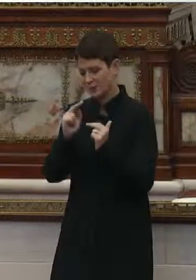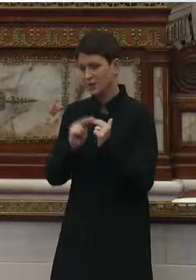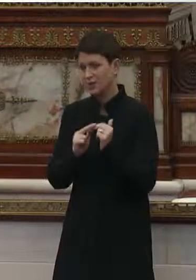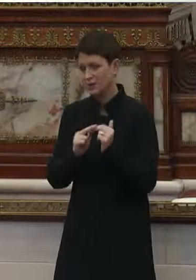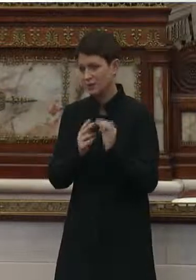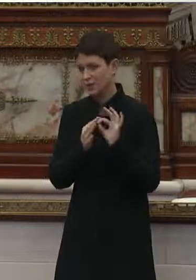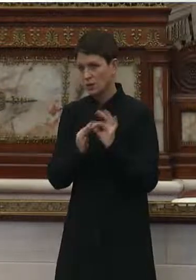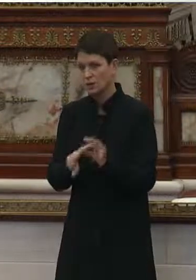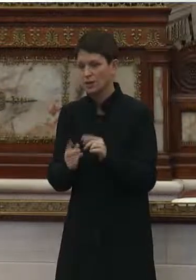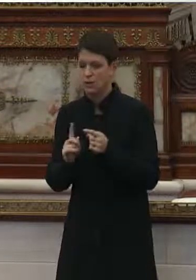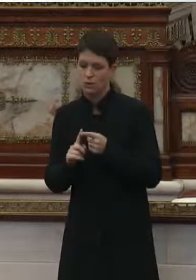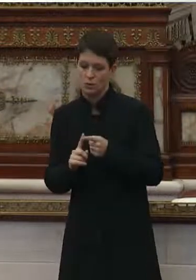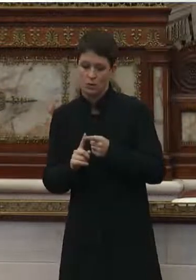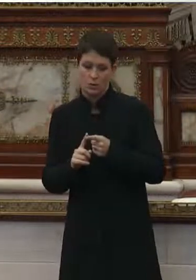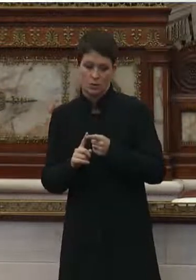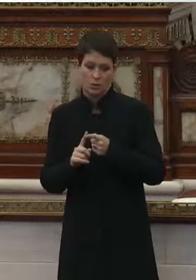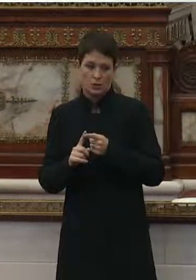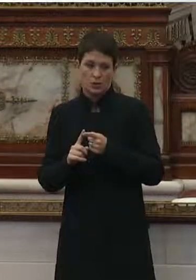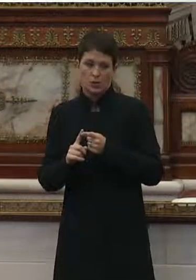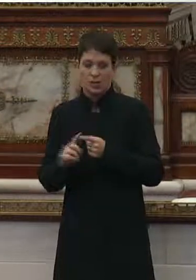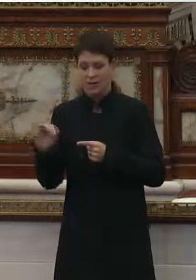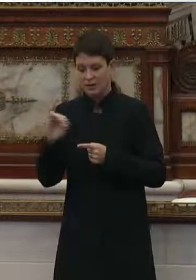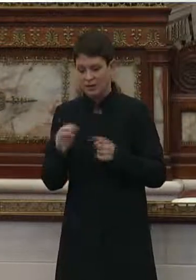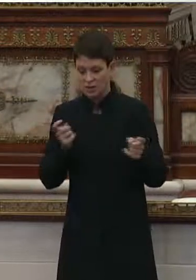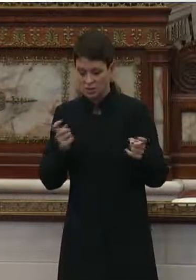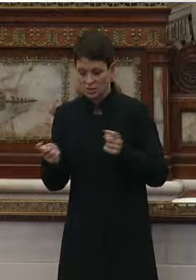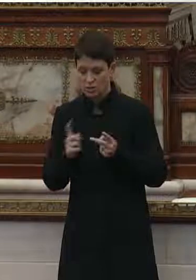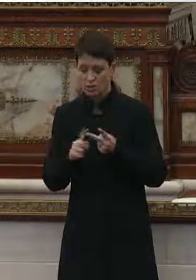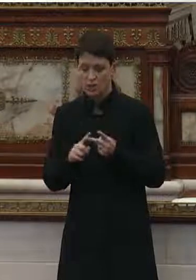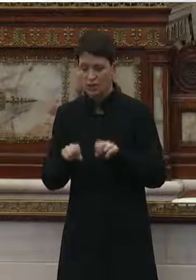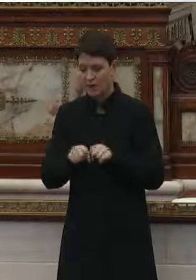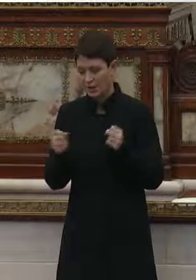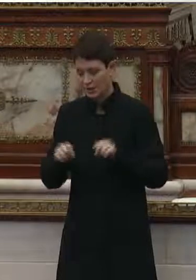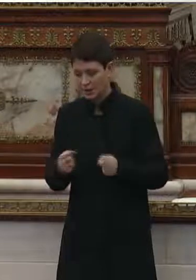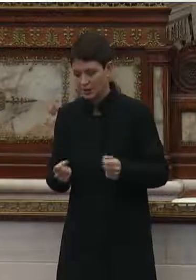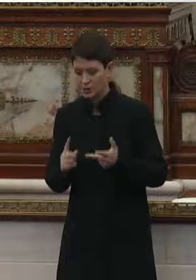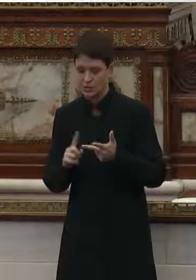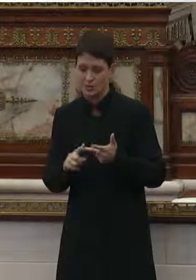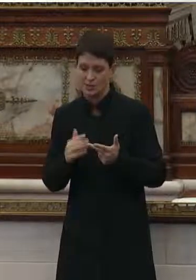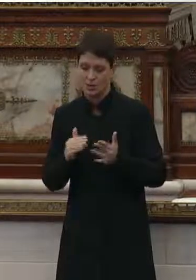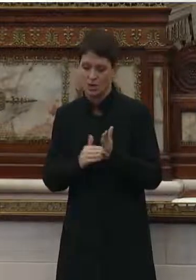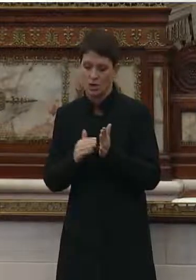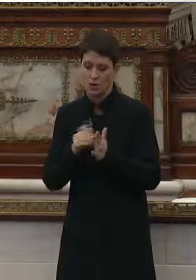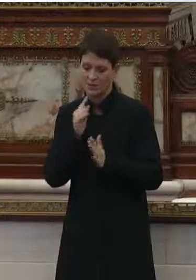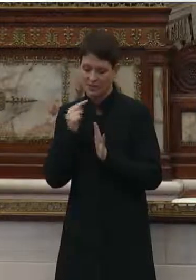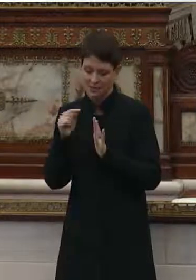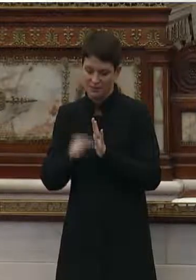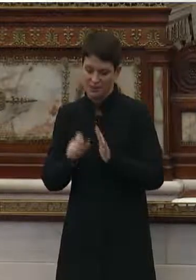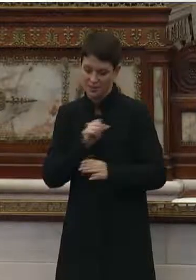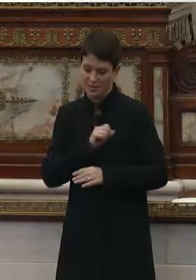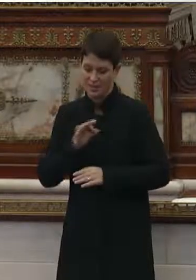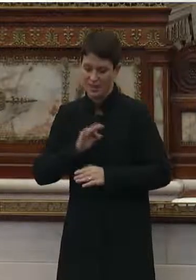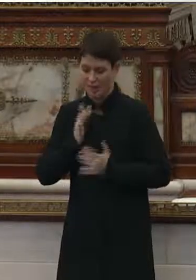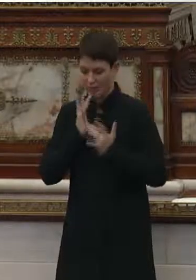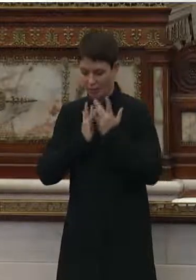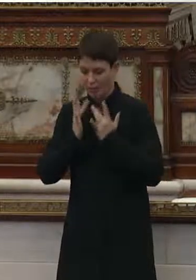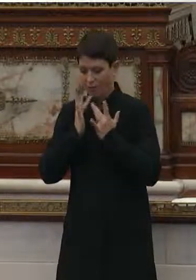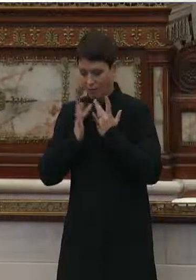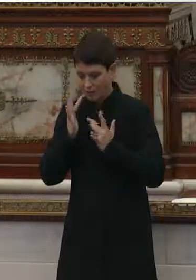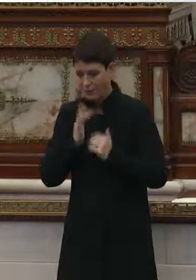related to infection control violations and often severe staffing shortages.